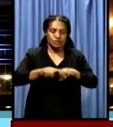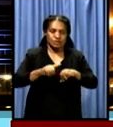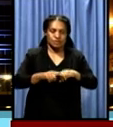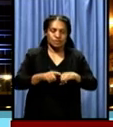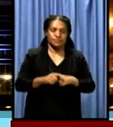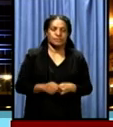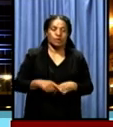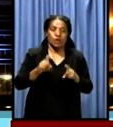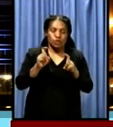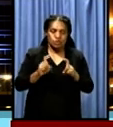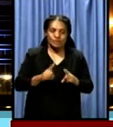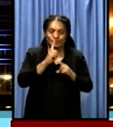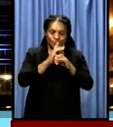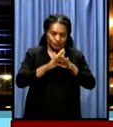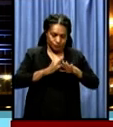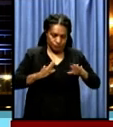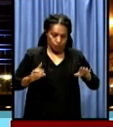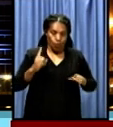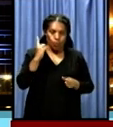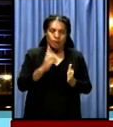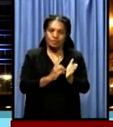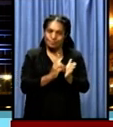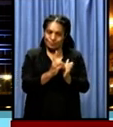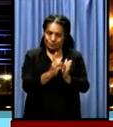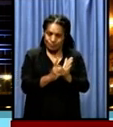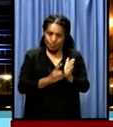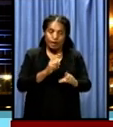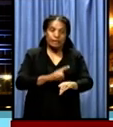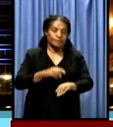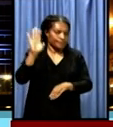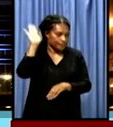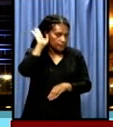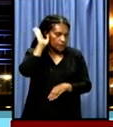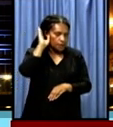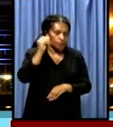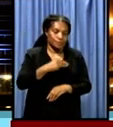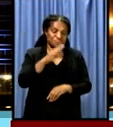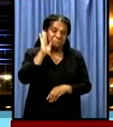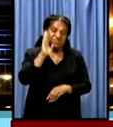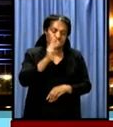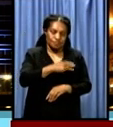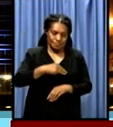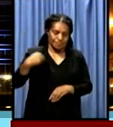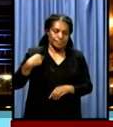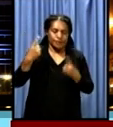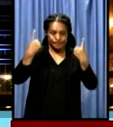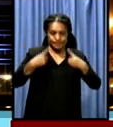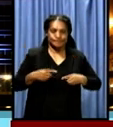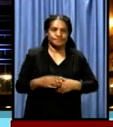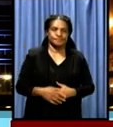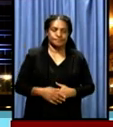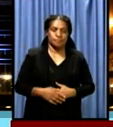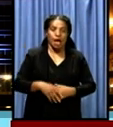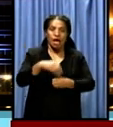minute after receiving news of Ben Micah's death. Governor Sir Julius Chan described the late Mr Micah, a great